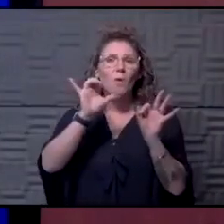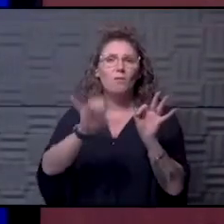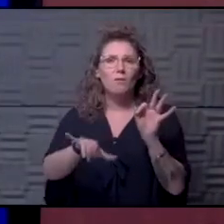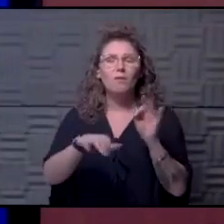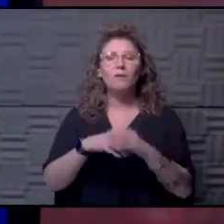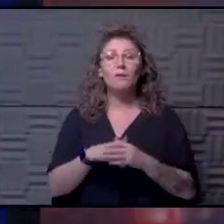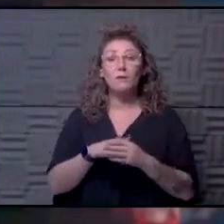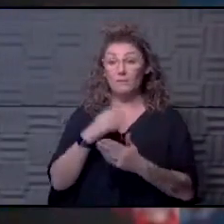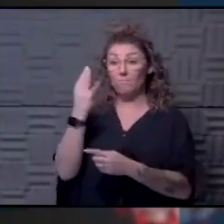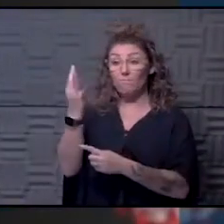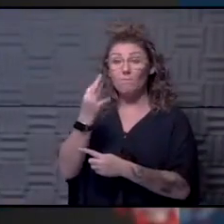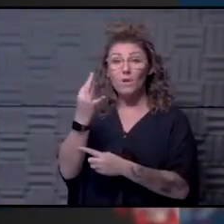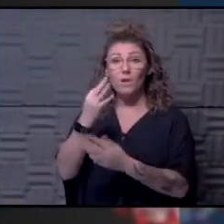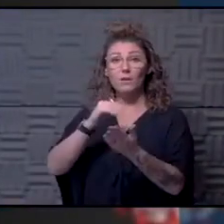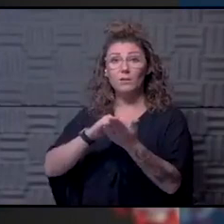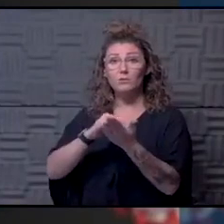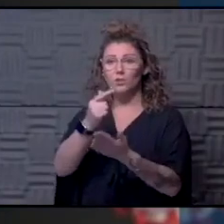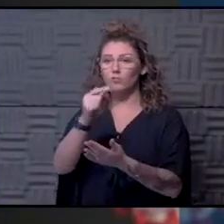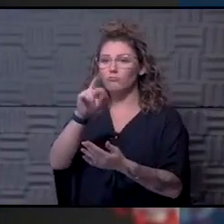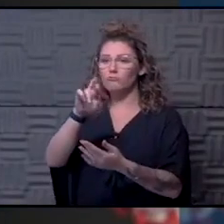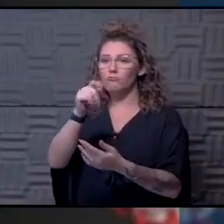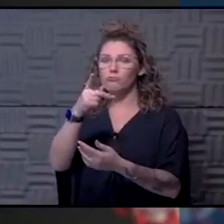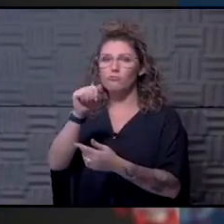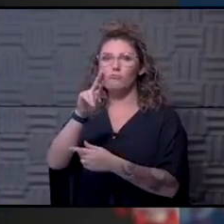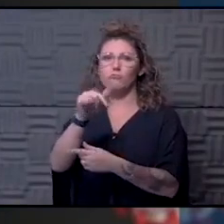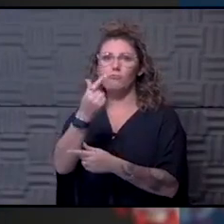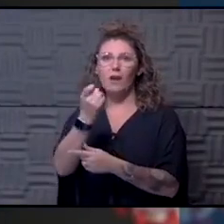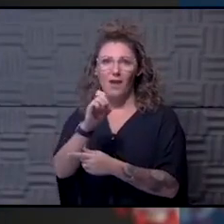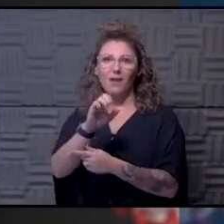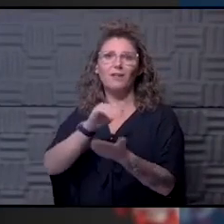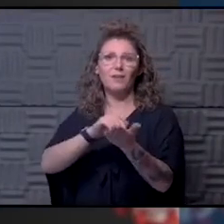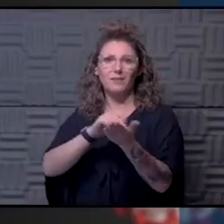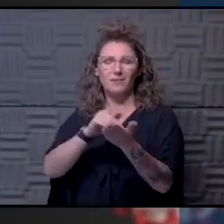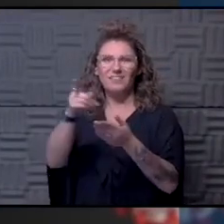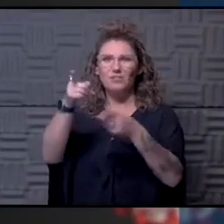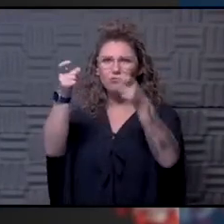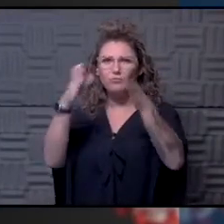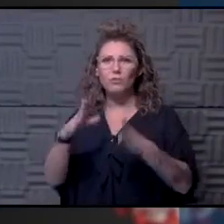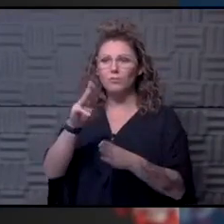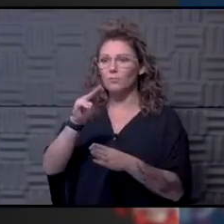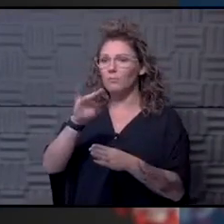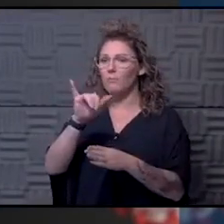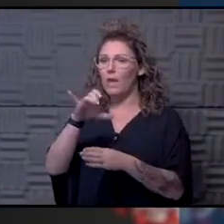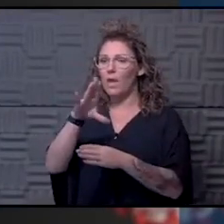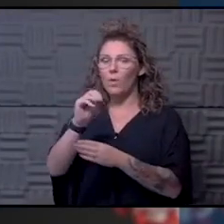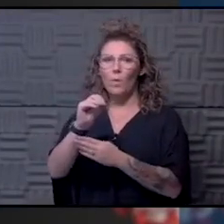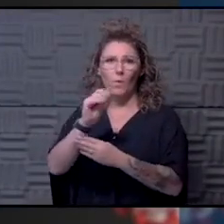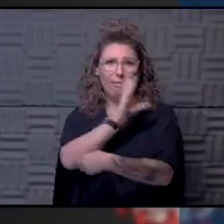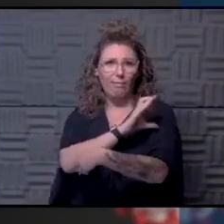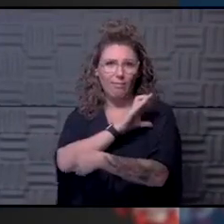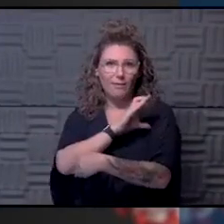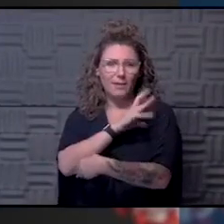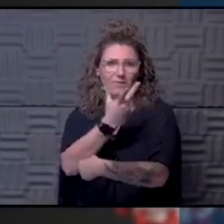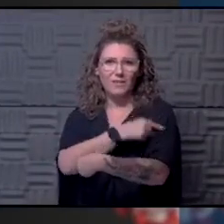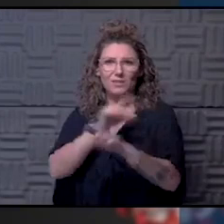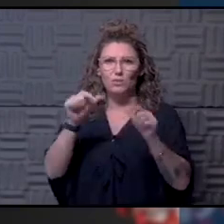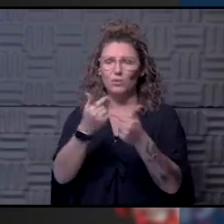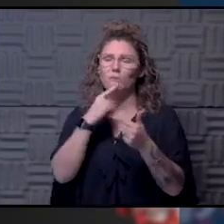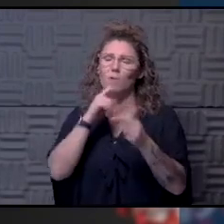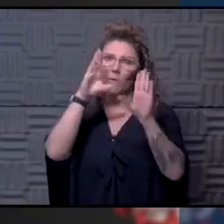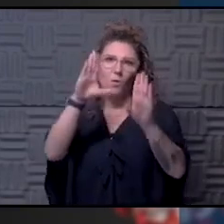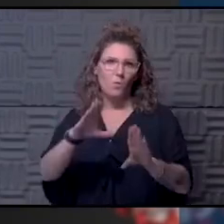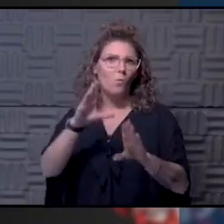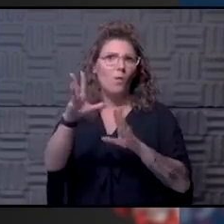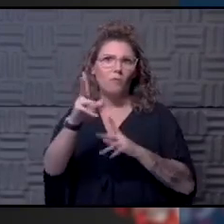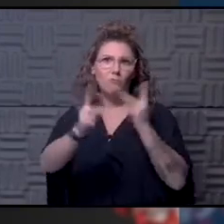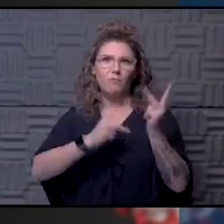And then on Friday, Dr. Greg Paulin will be rejoining us. He is the director of the Mayo Clinic Vaccine Research Group. had a terrific visit with him before. He'll